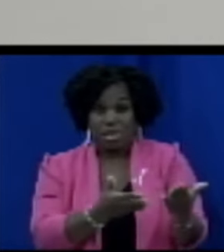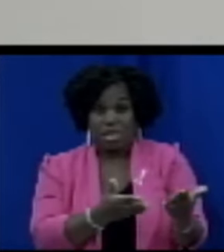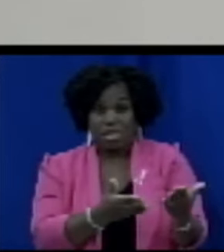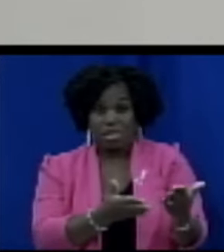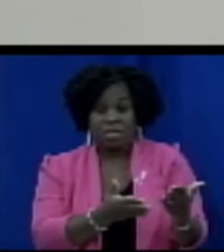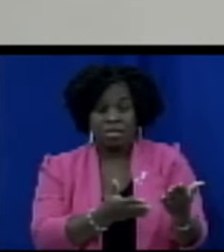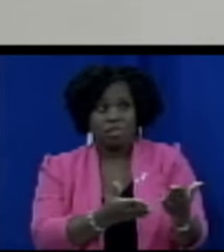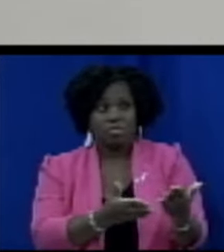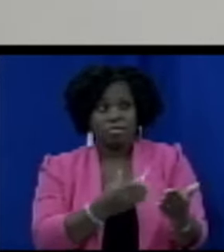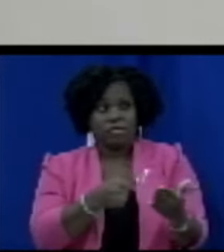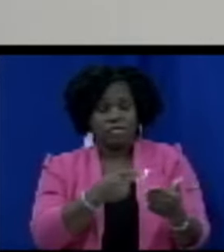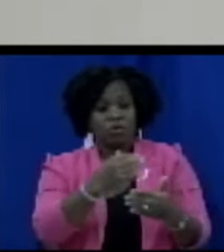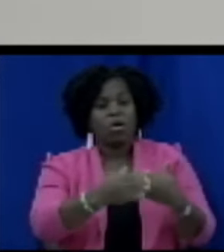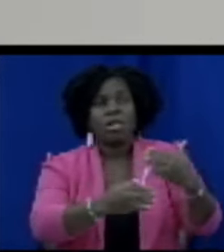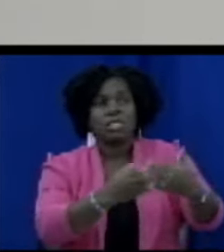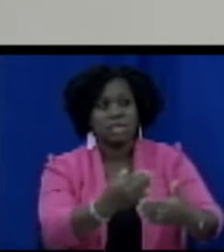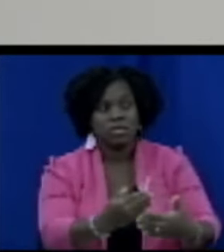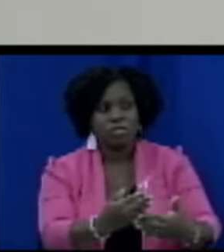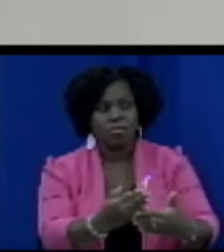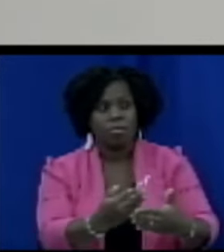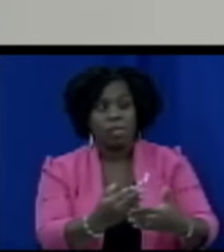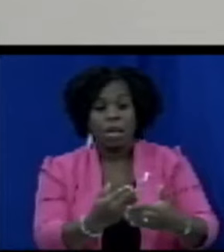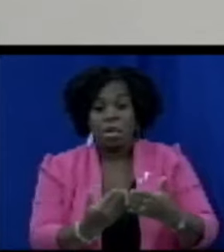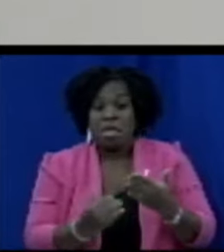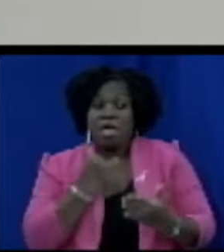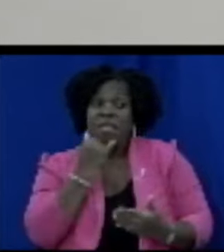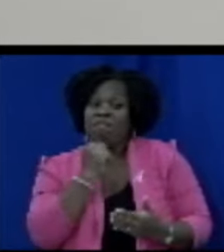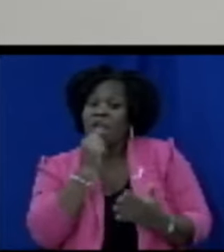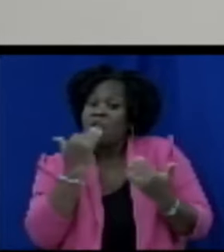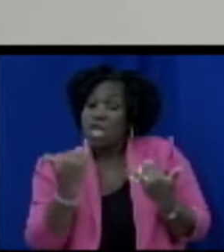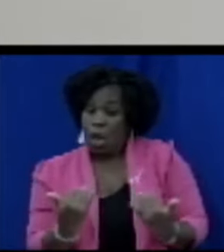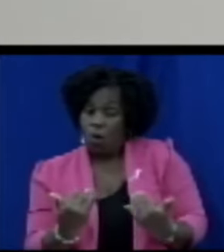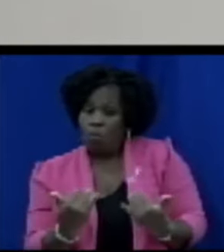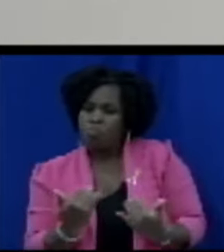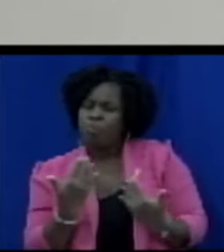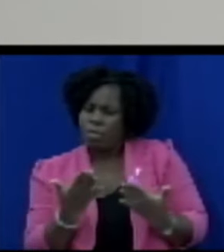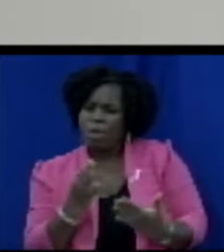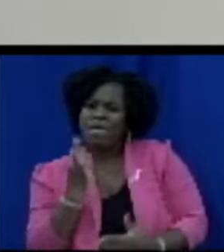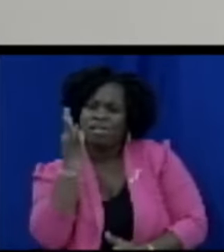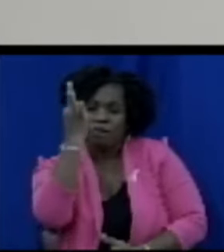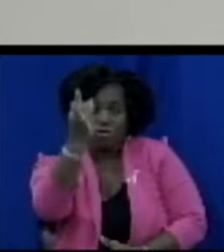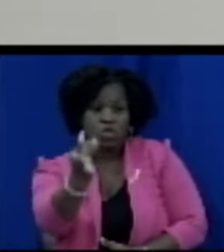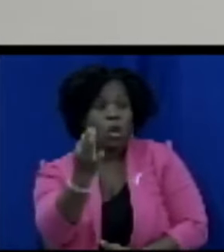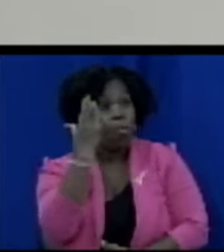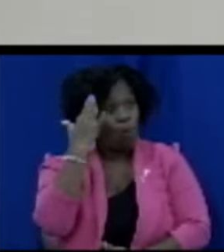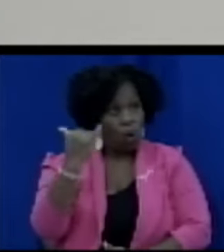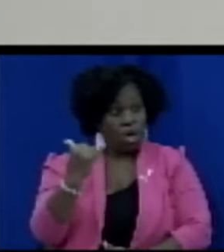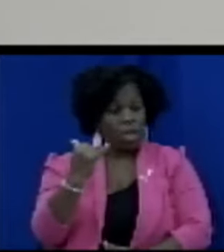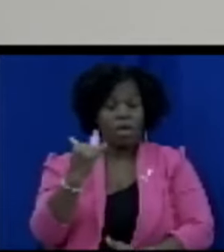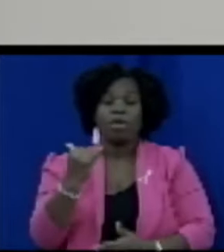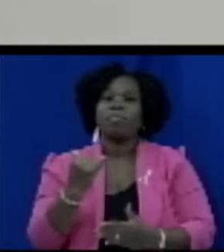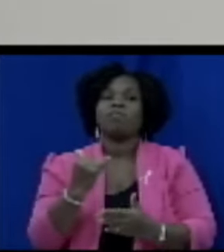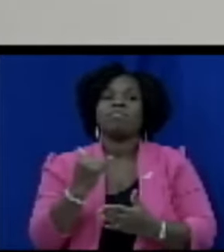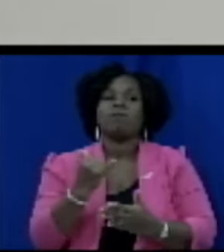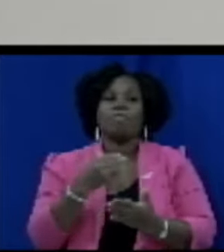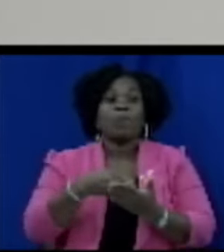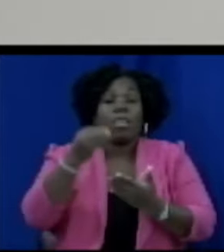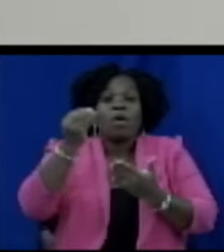maybe sometime in the future it should go there because customer service madam